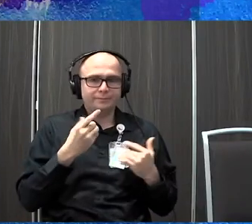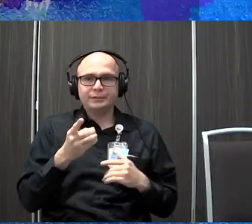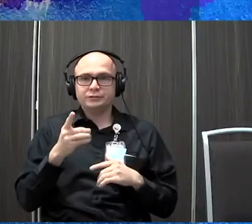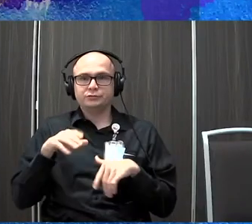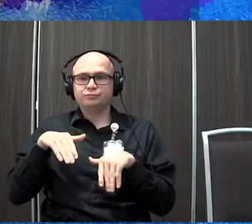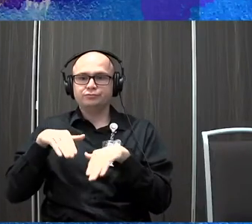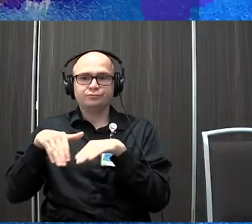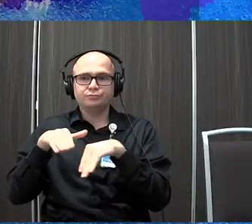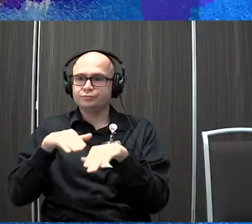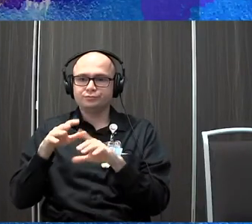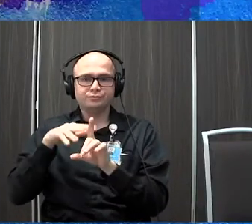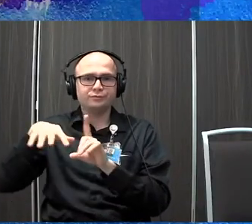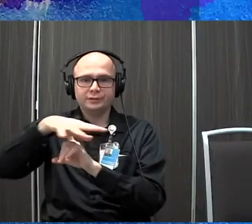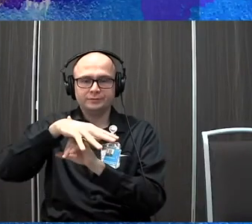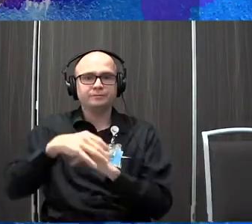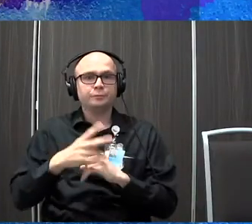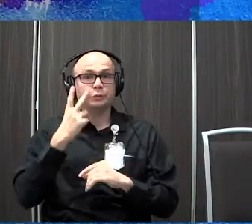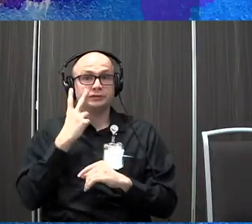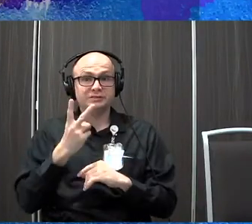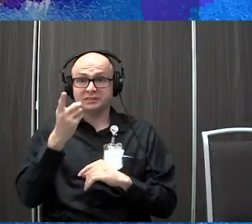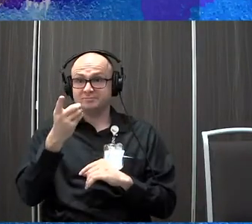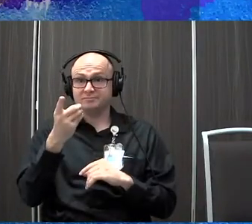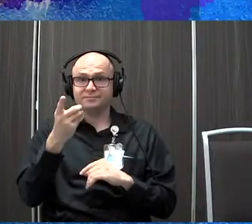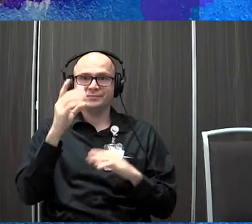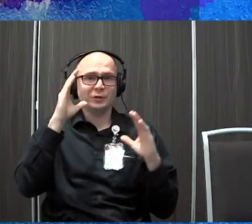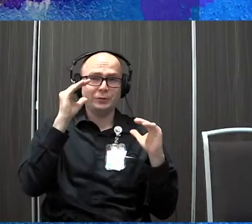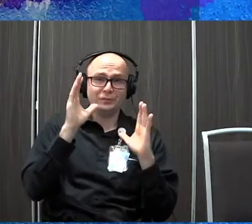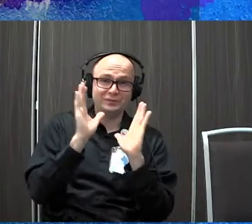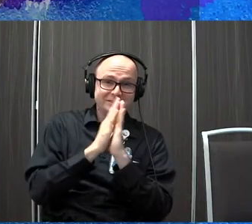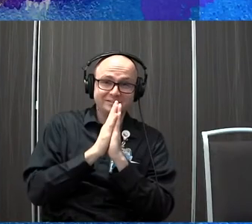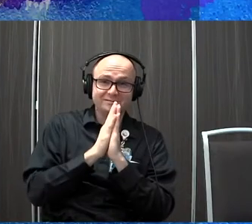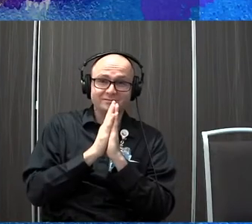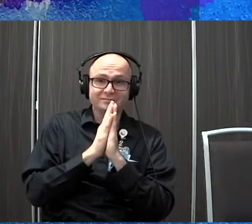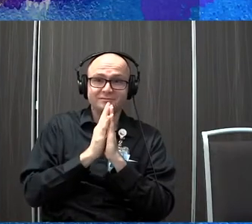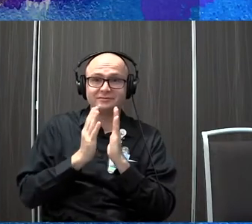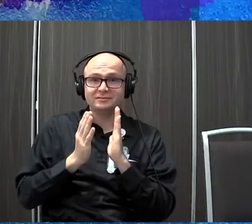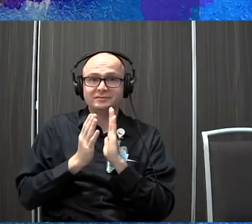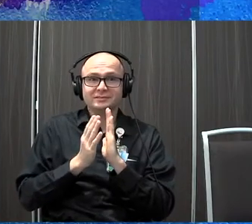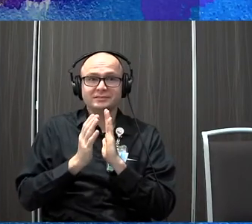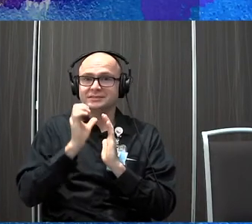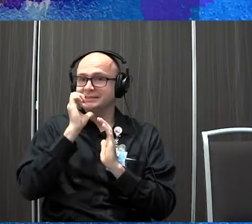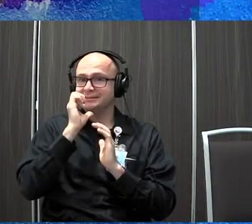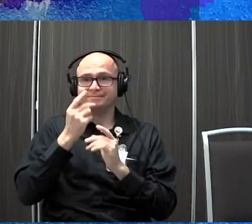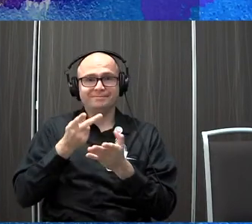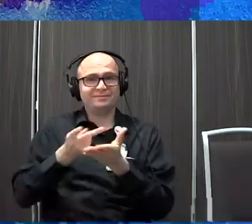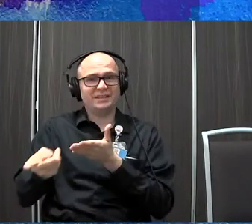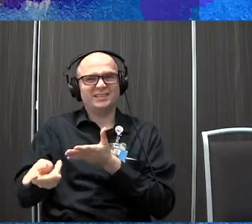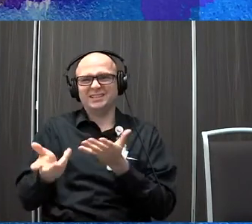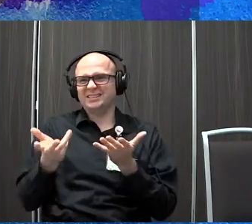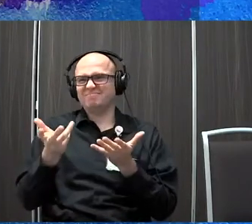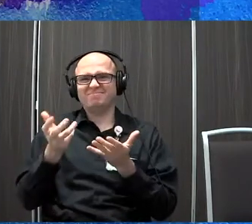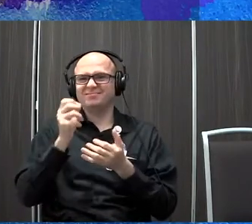quickly in her environment, but what you can see, hopefully as we. Not sure that's going to work right. Okay.